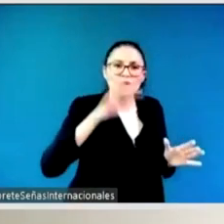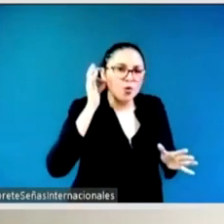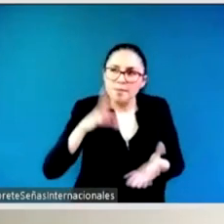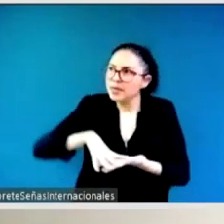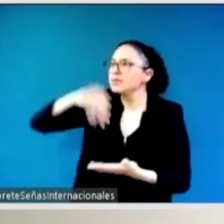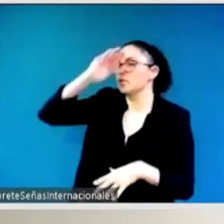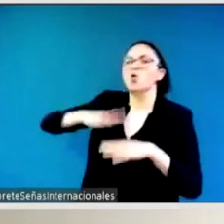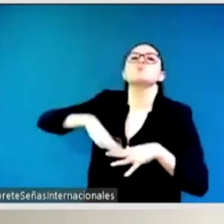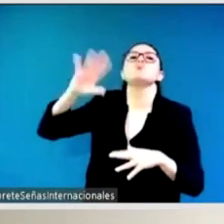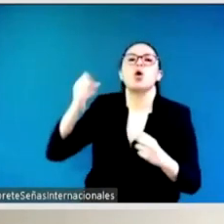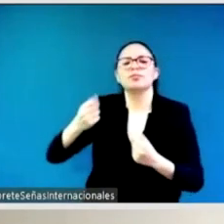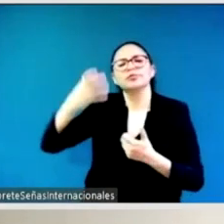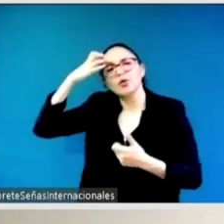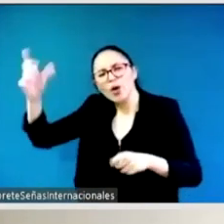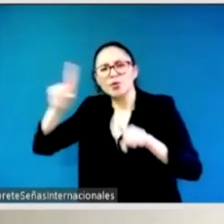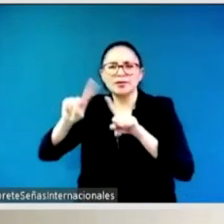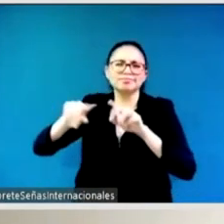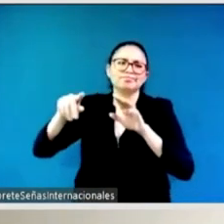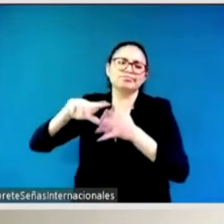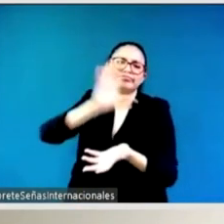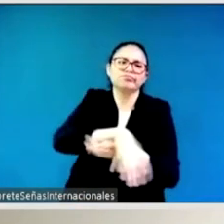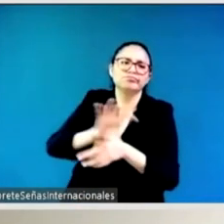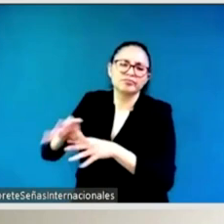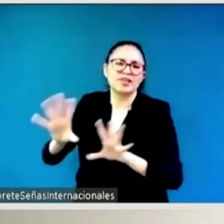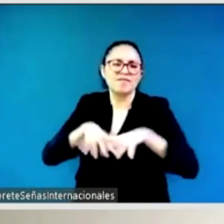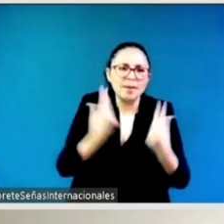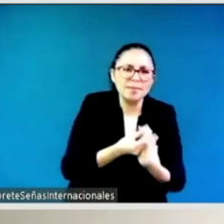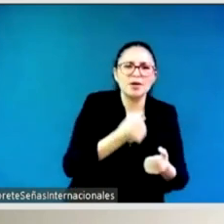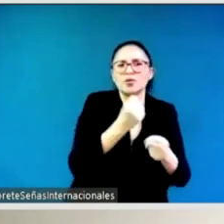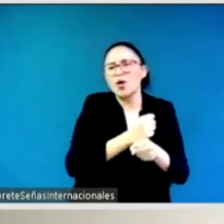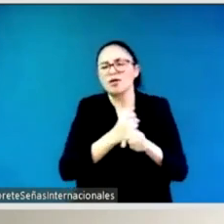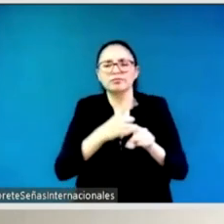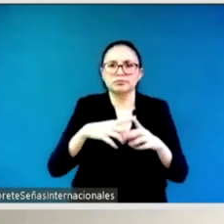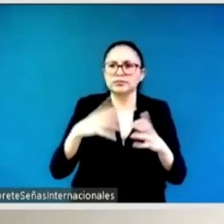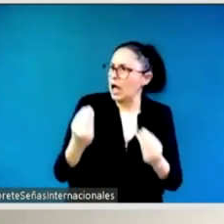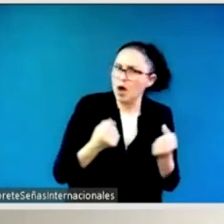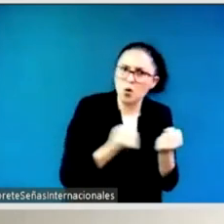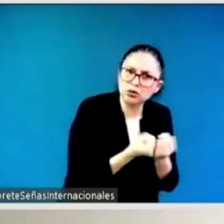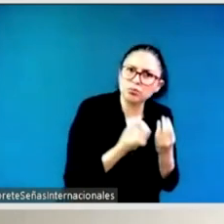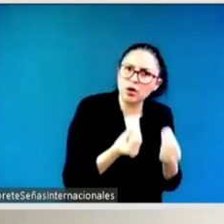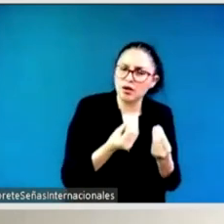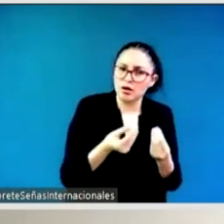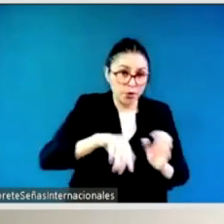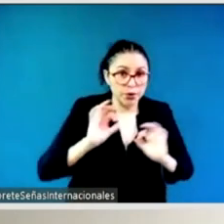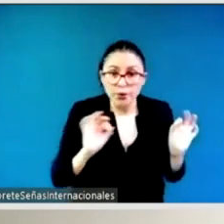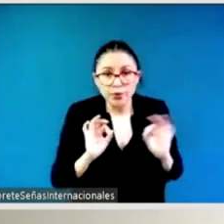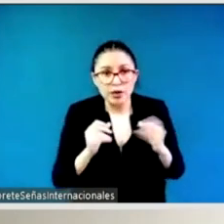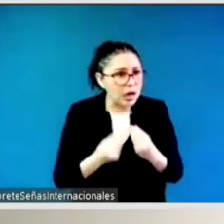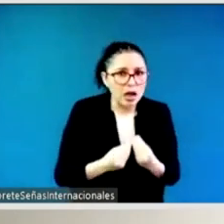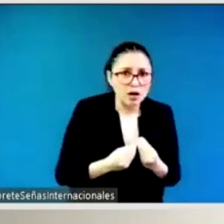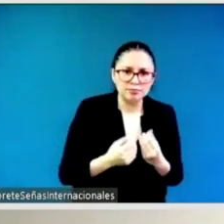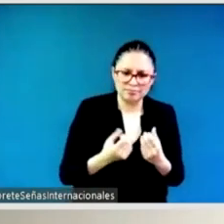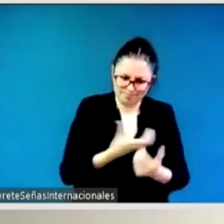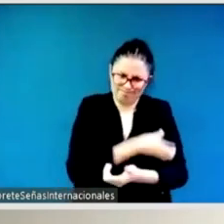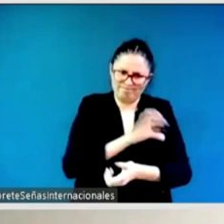be a different type of capacity building and see that maybe we need to also unlearn things as i mentioned before and